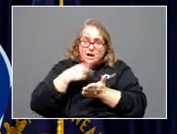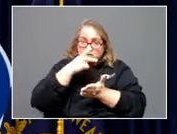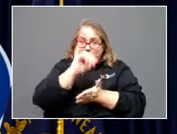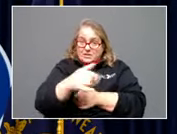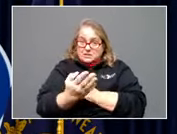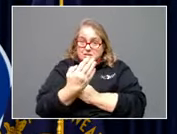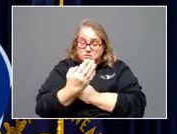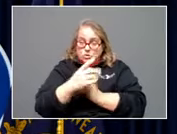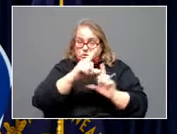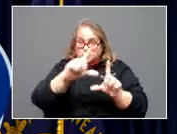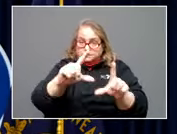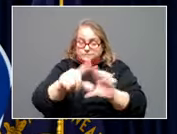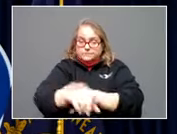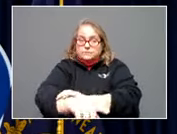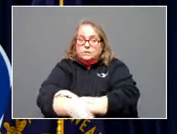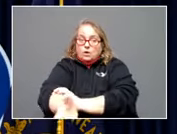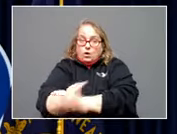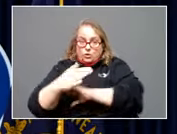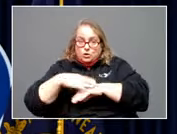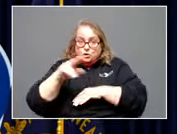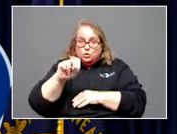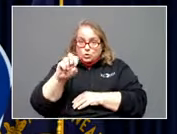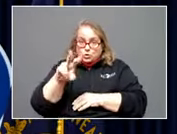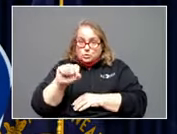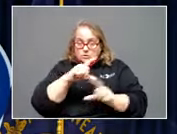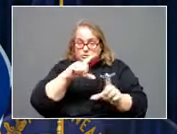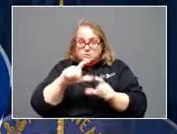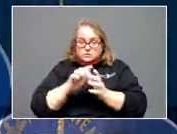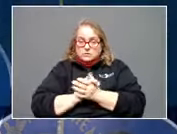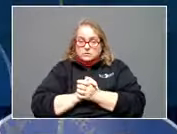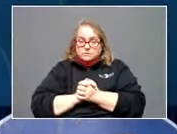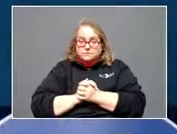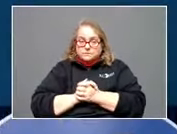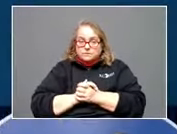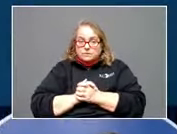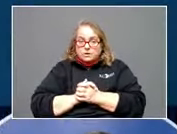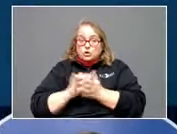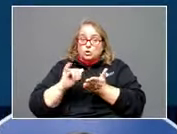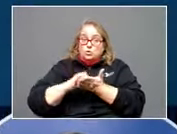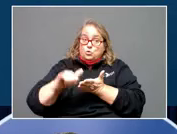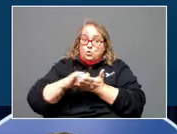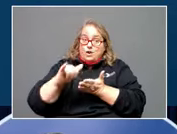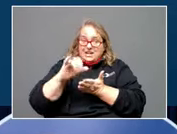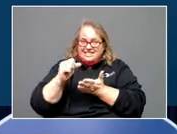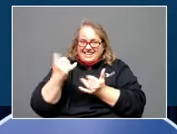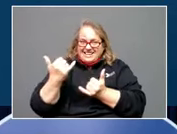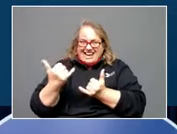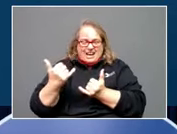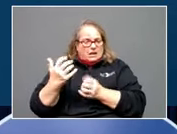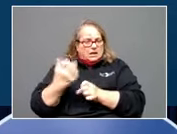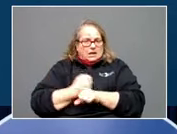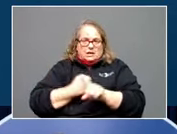on the news, if we could put up the graph. So New York is just getting ravaged